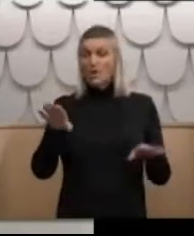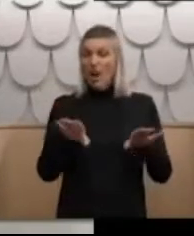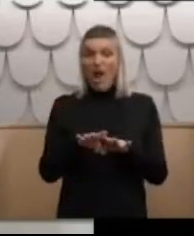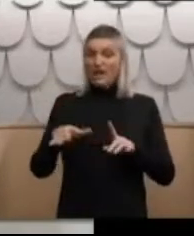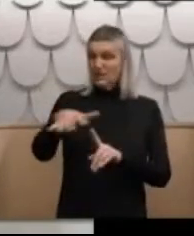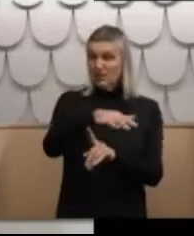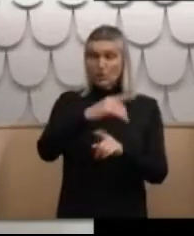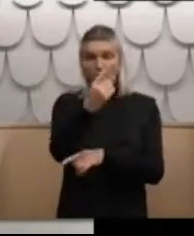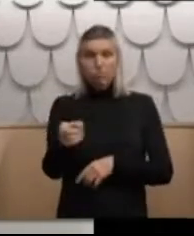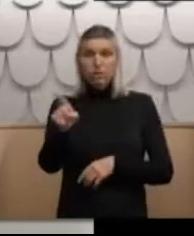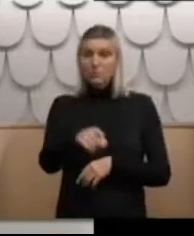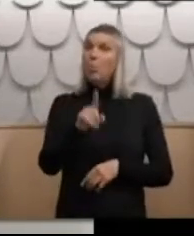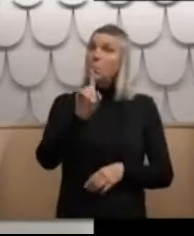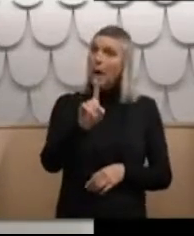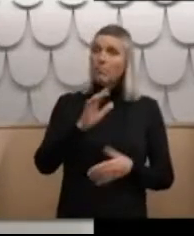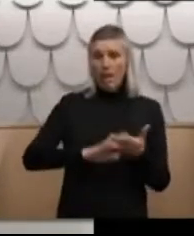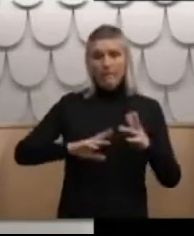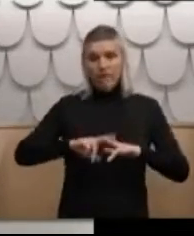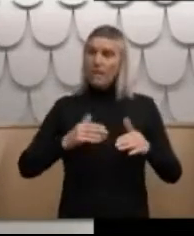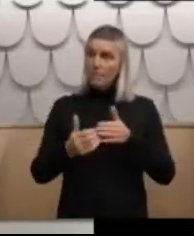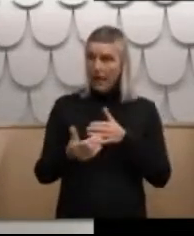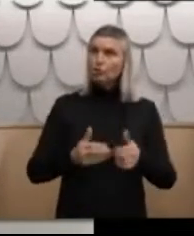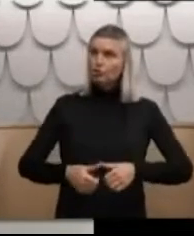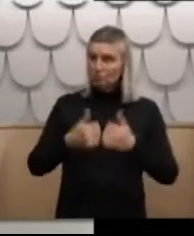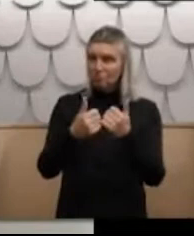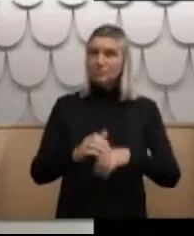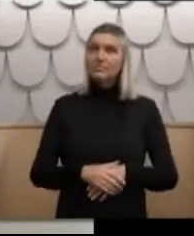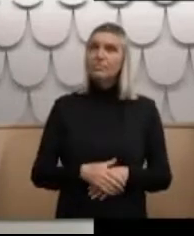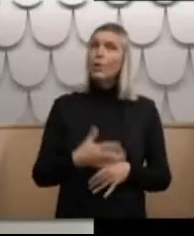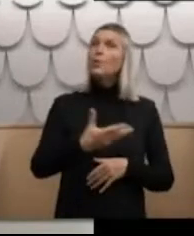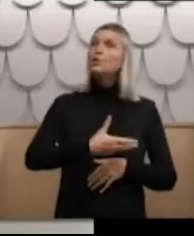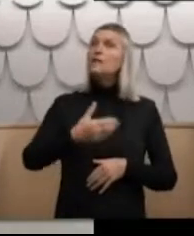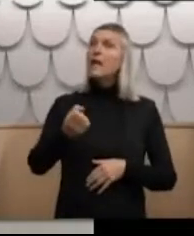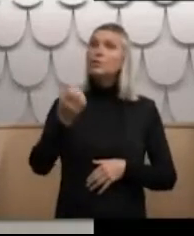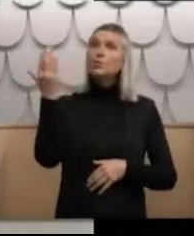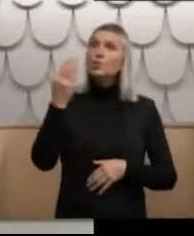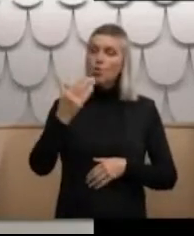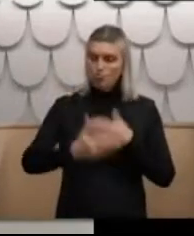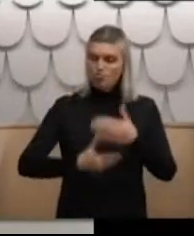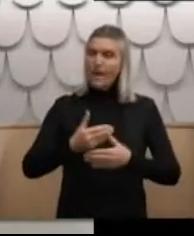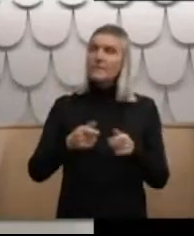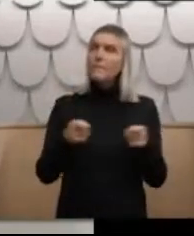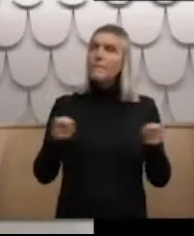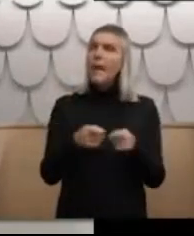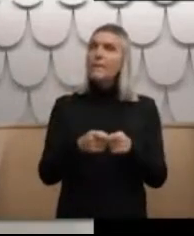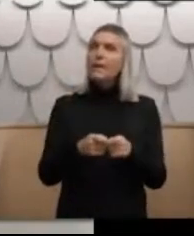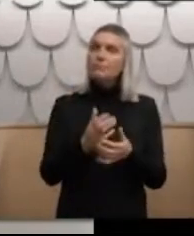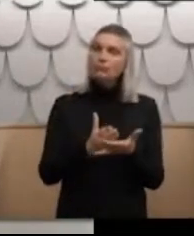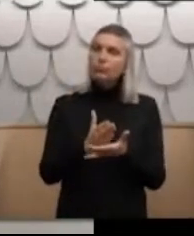went alone, would take Māori bread to school, wrapped up in newspaper, no bara, just to bring it home,